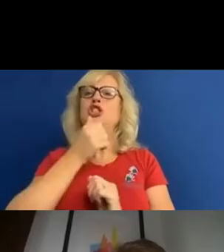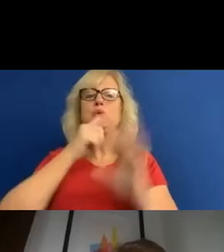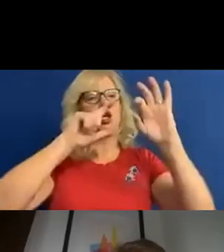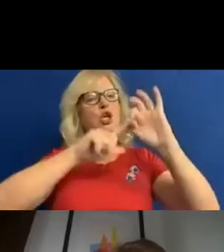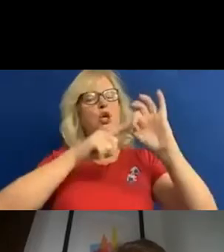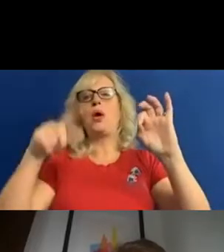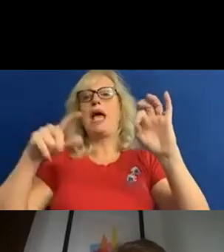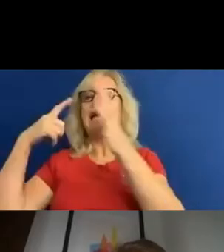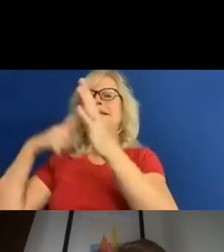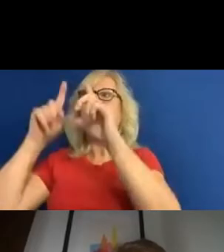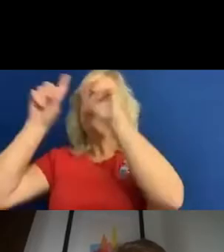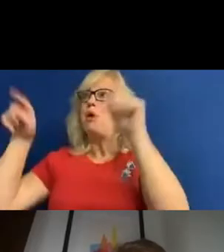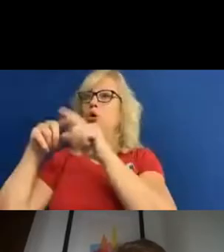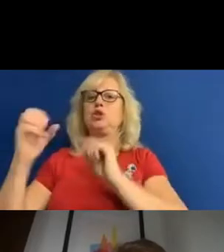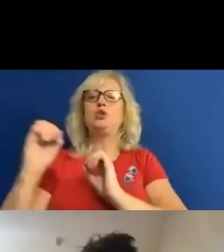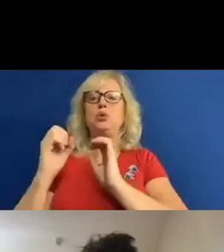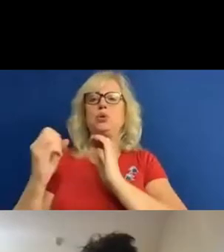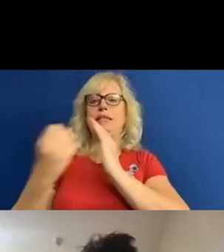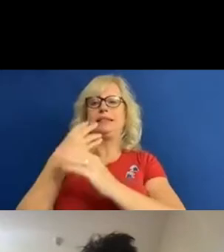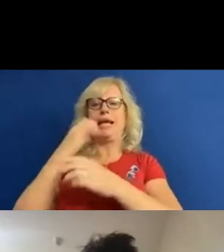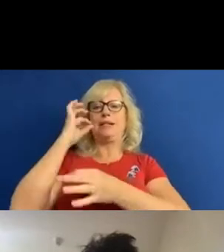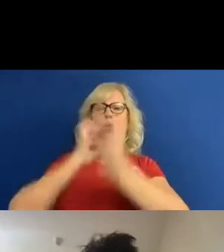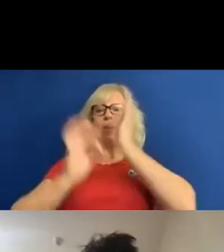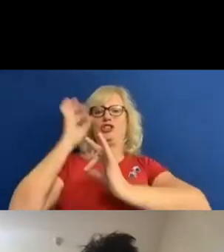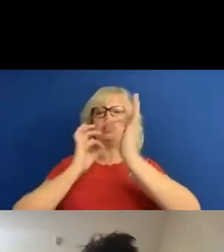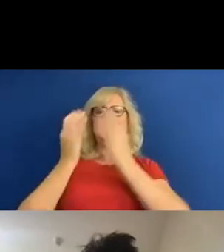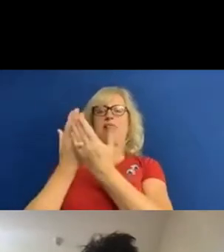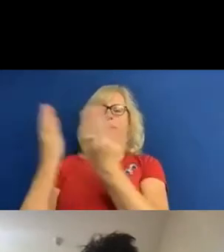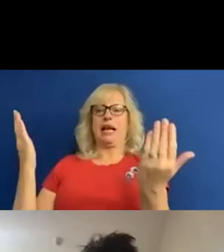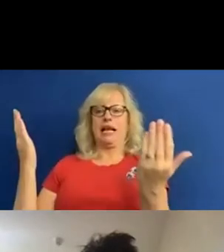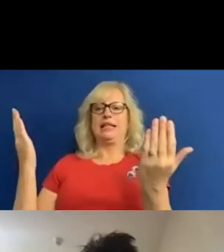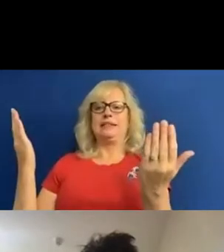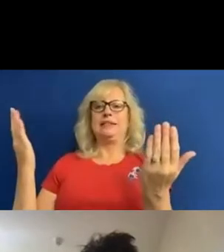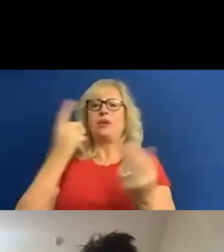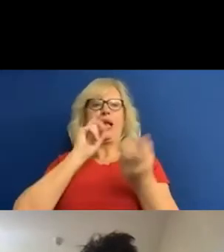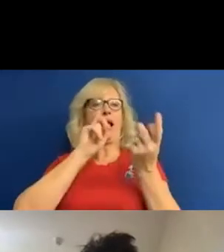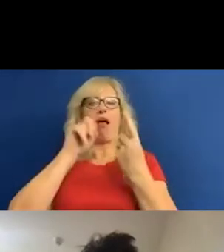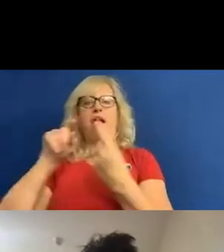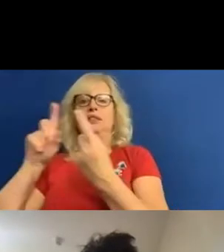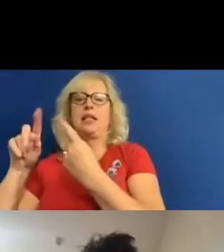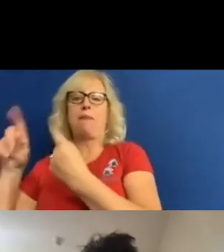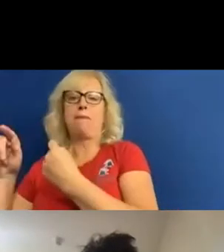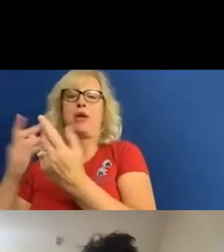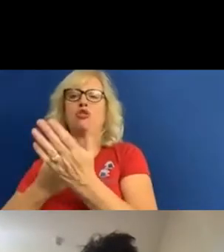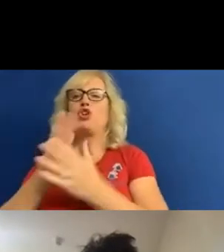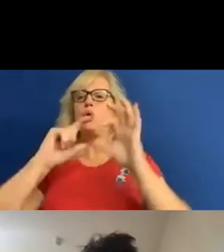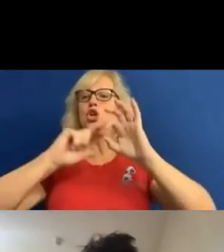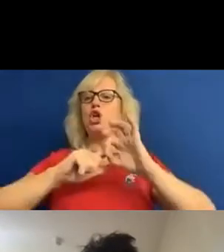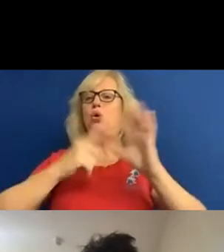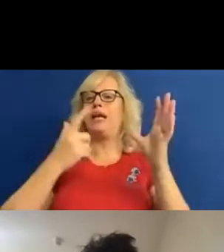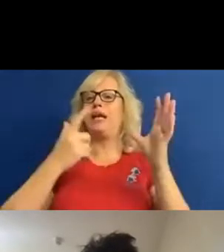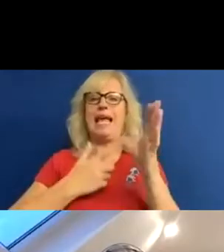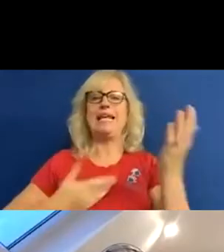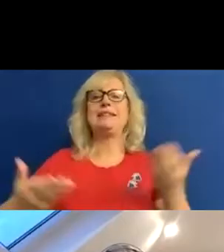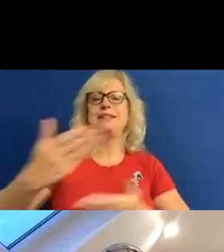in Zoom to send questions you might have for our panellists so that they can answer them during the Q&A portion of the discussion, which